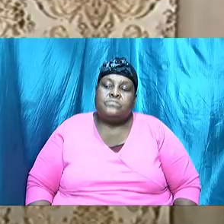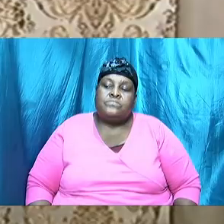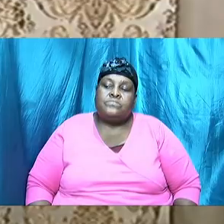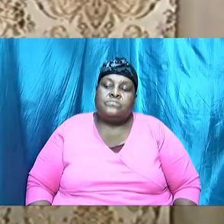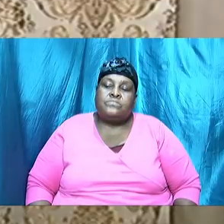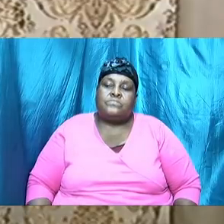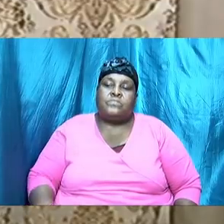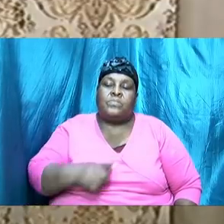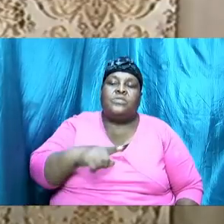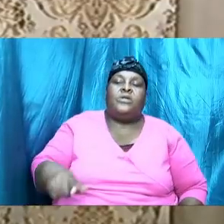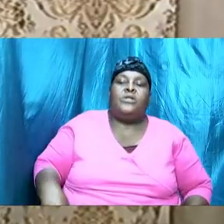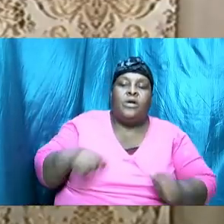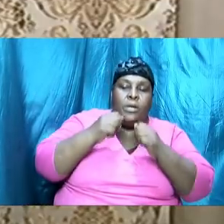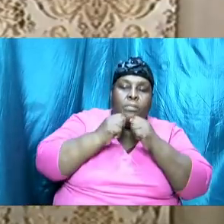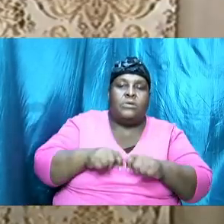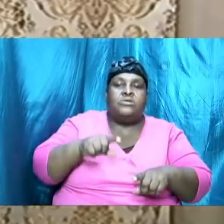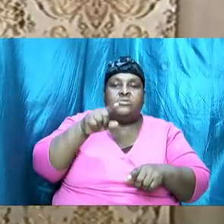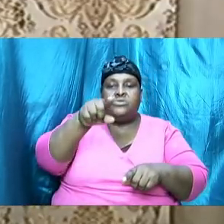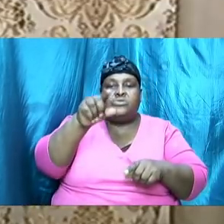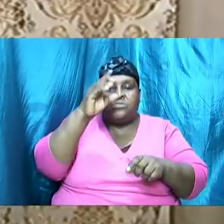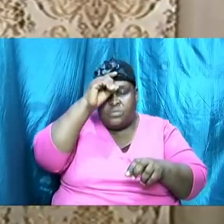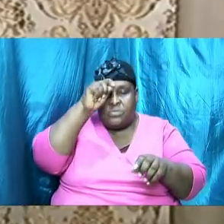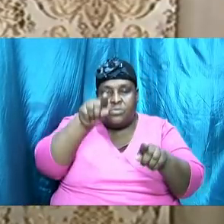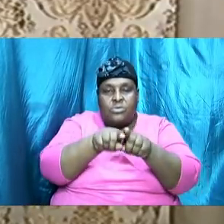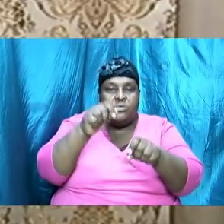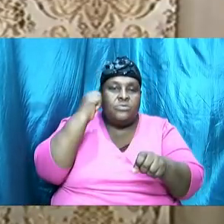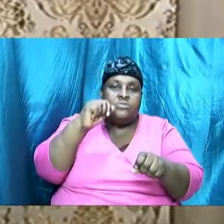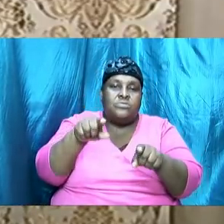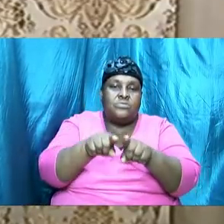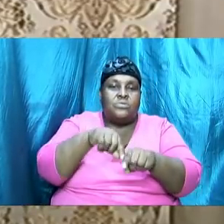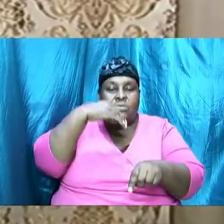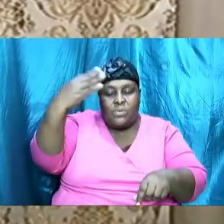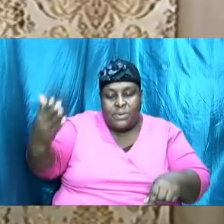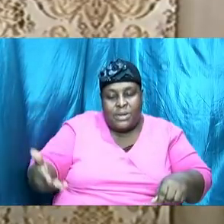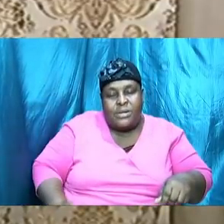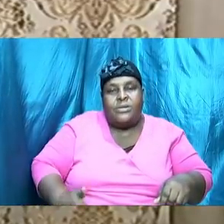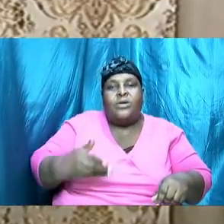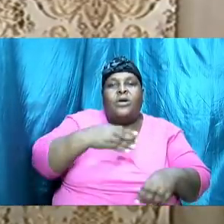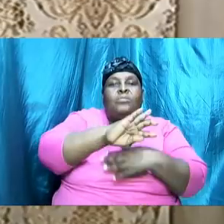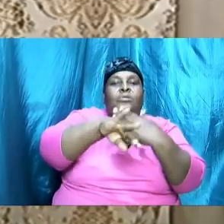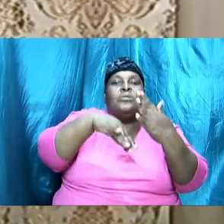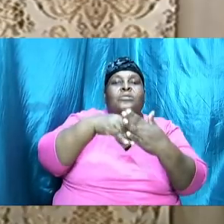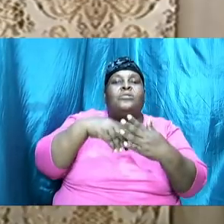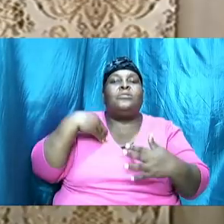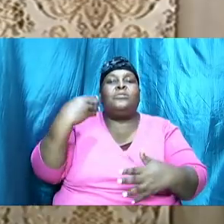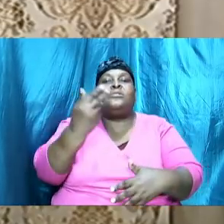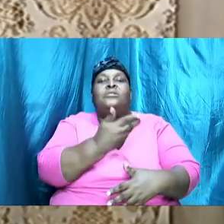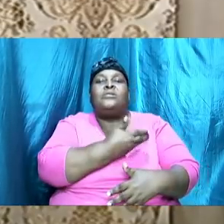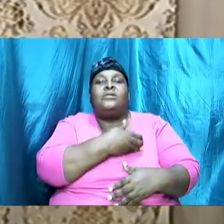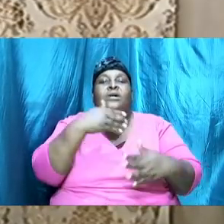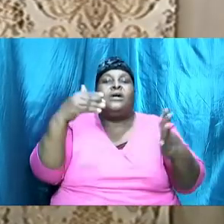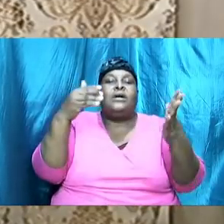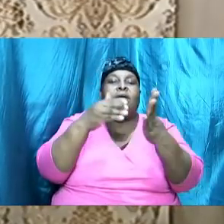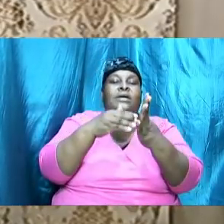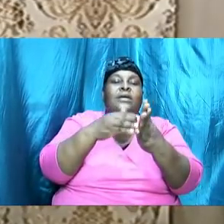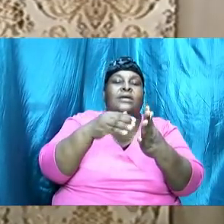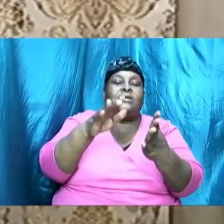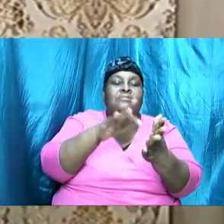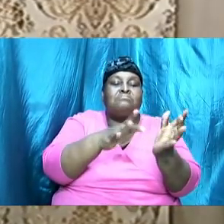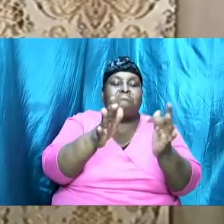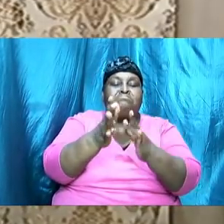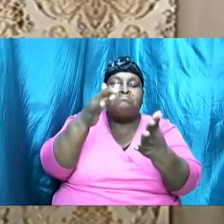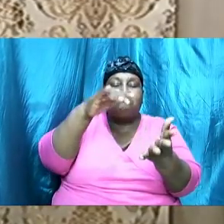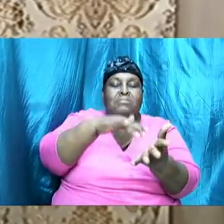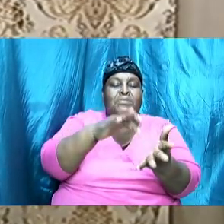The Lord bless you, brothers and sisters. Let me welcome all of us back to another Bible